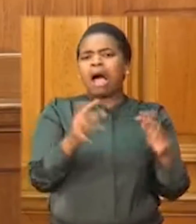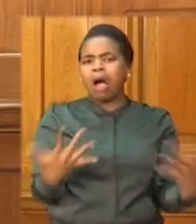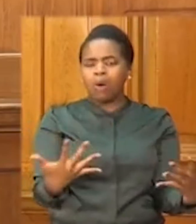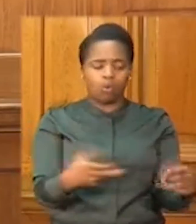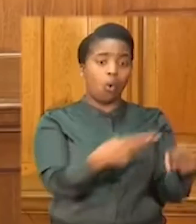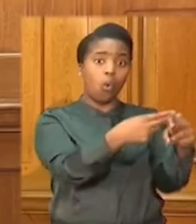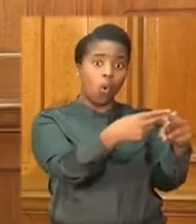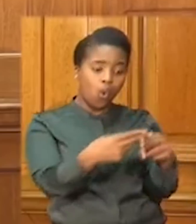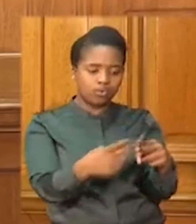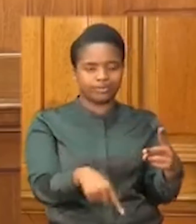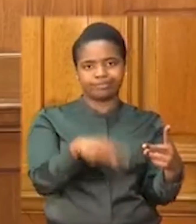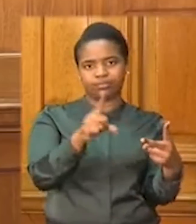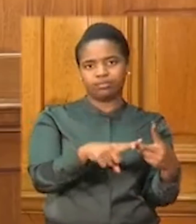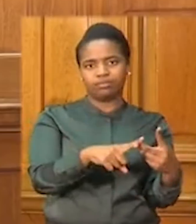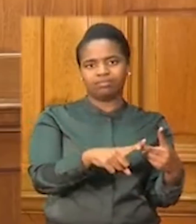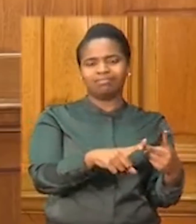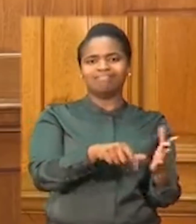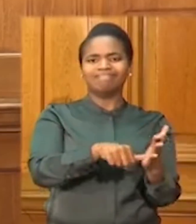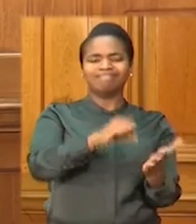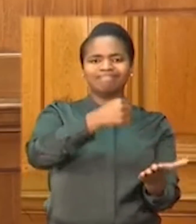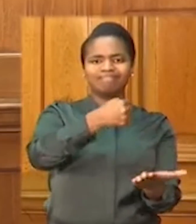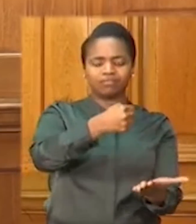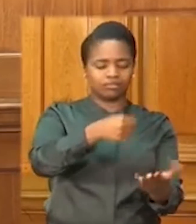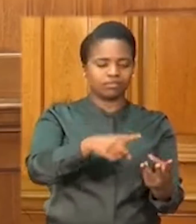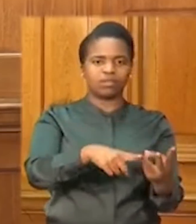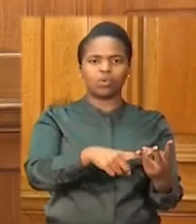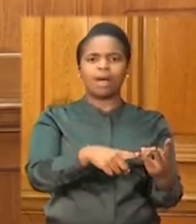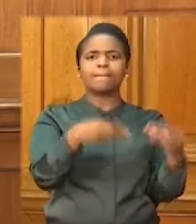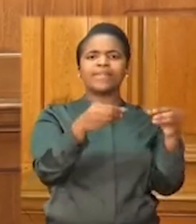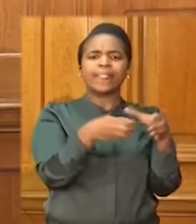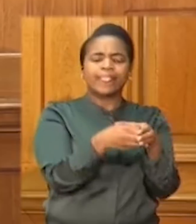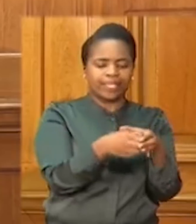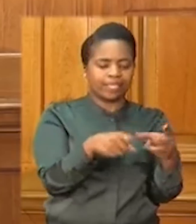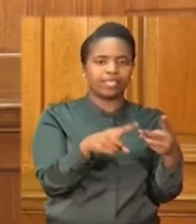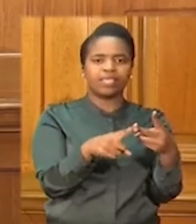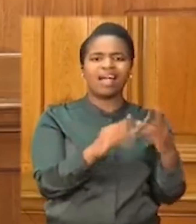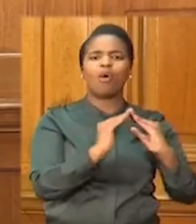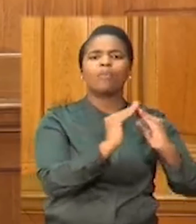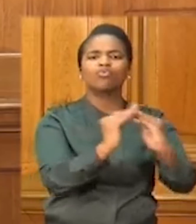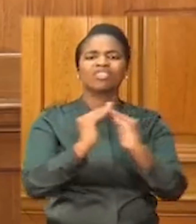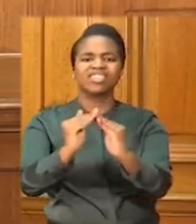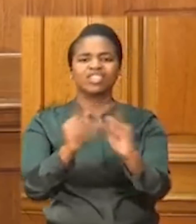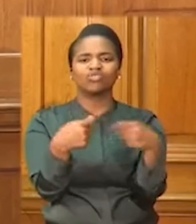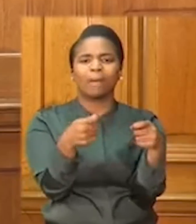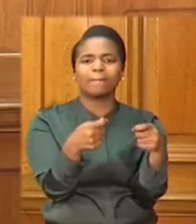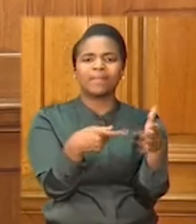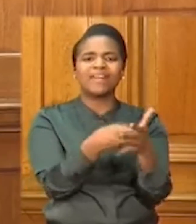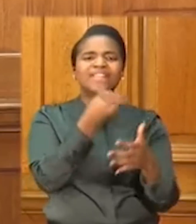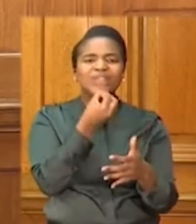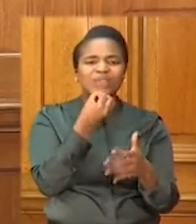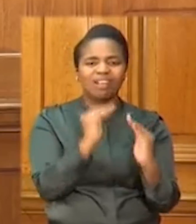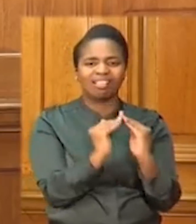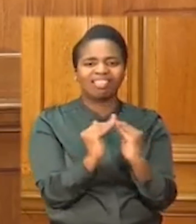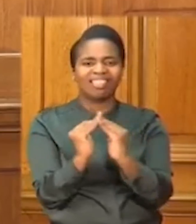grants, and debt restructuring to SMEs, to spaza shop owners, and other informal businesses.